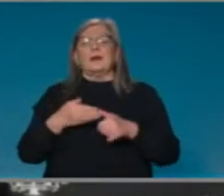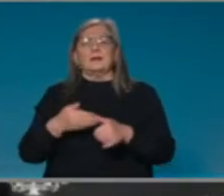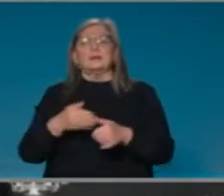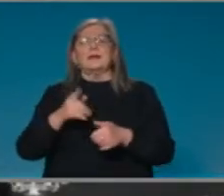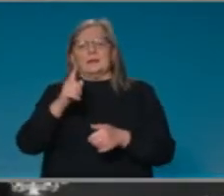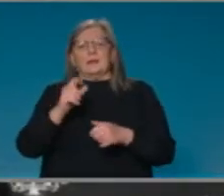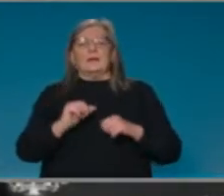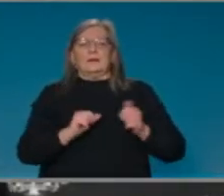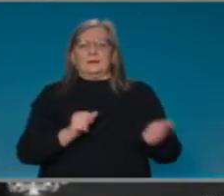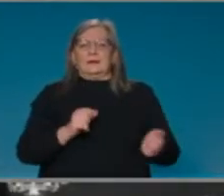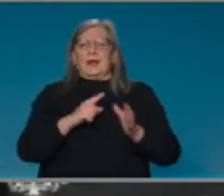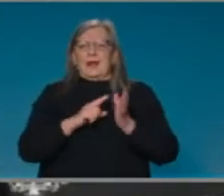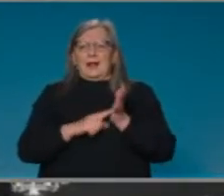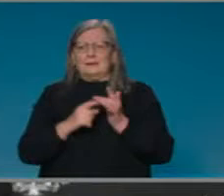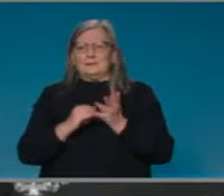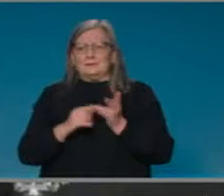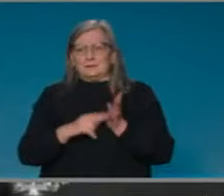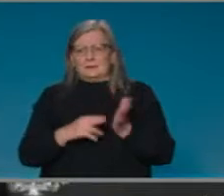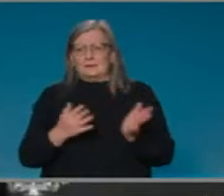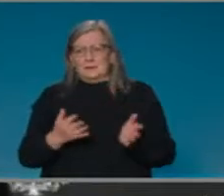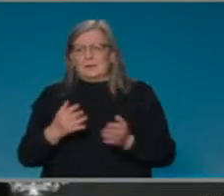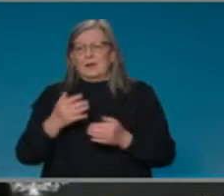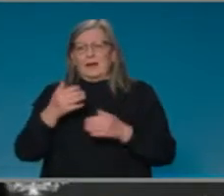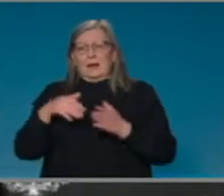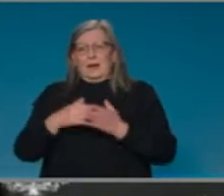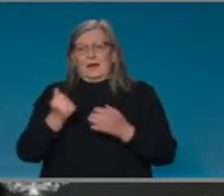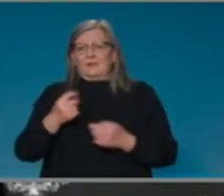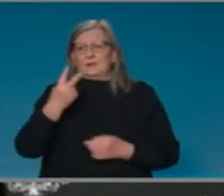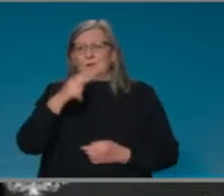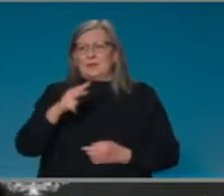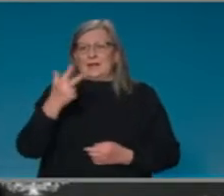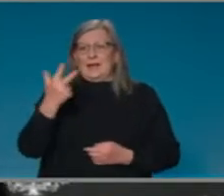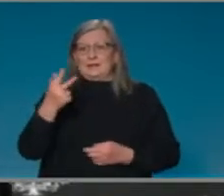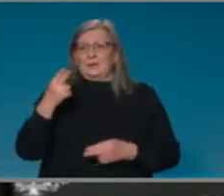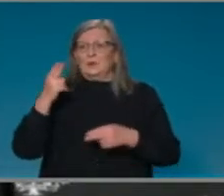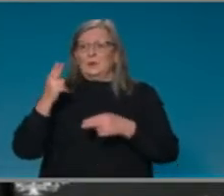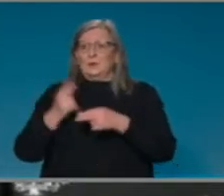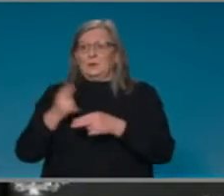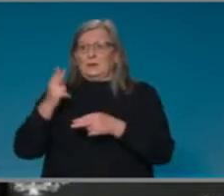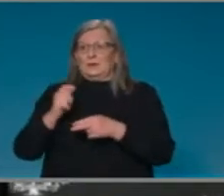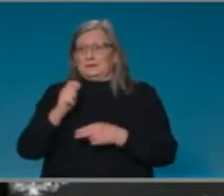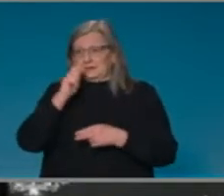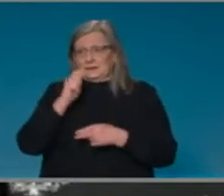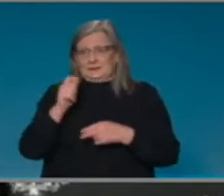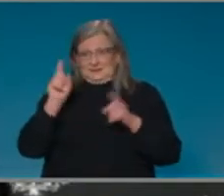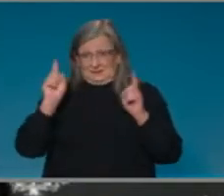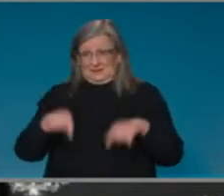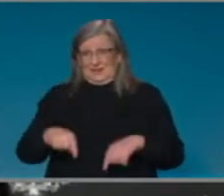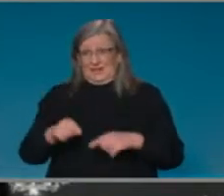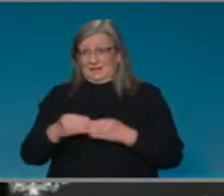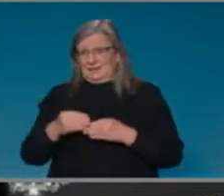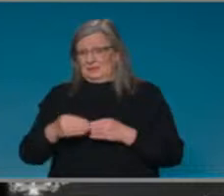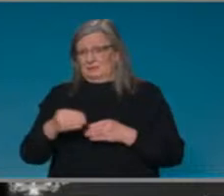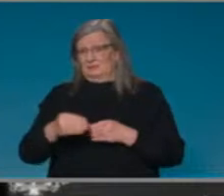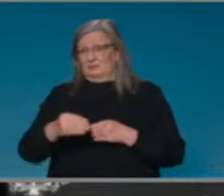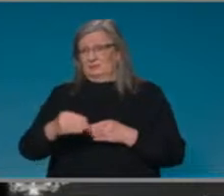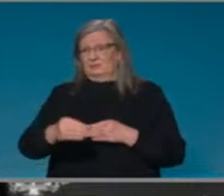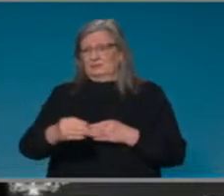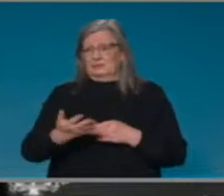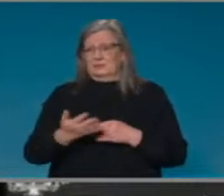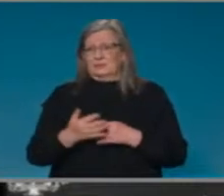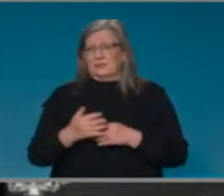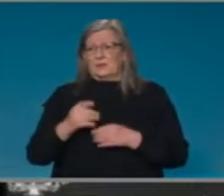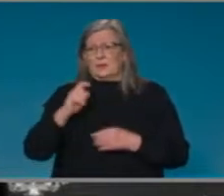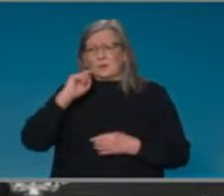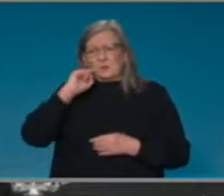28 rapid antigen tests approved in Australia on my latest advice. Rapid antigen testing will